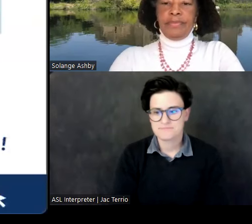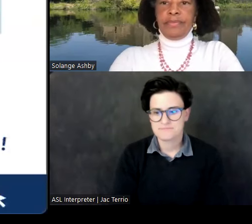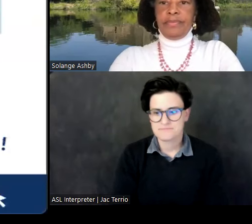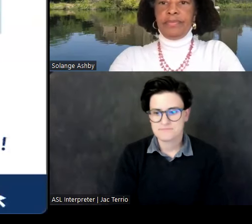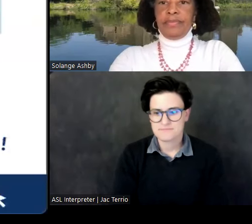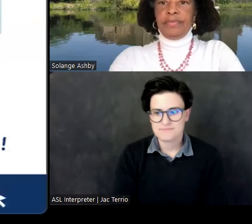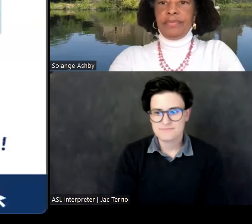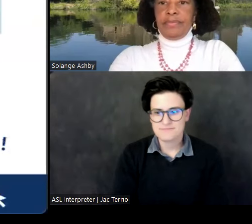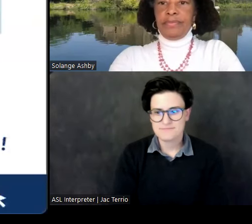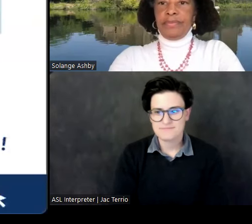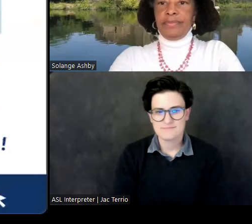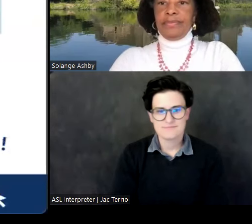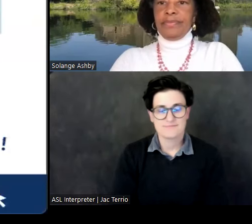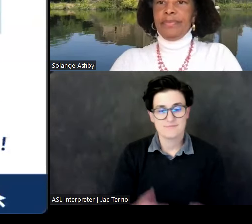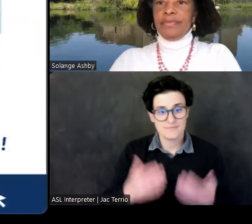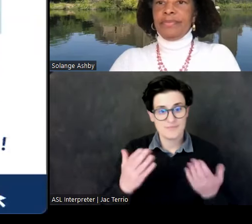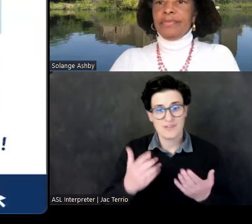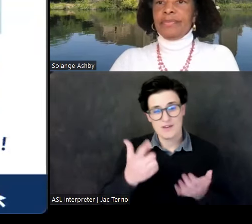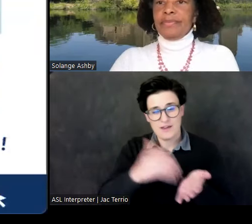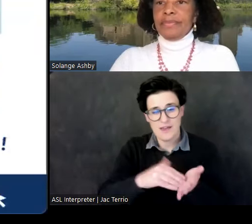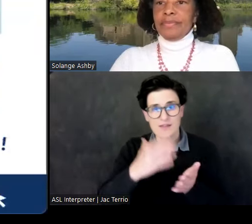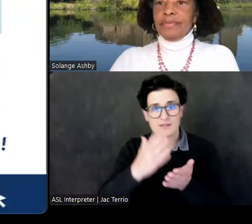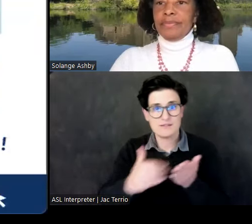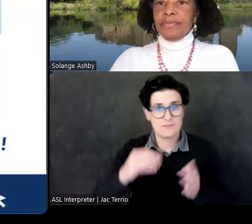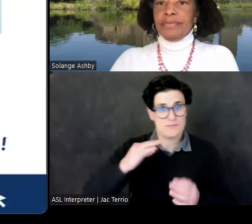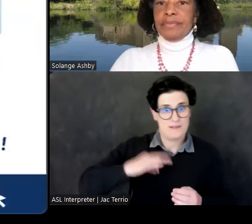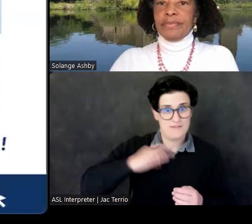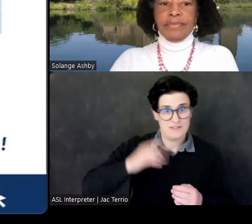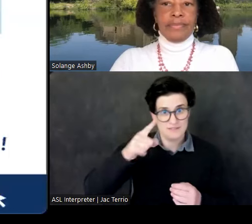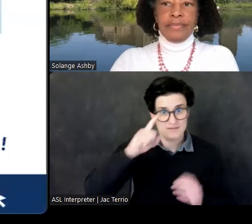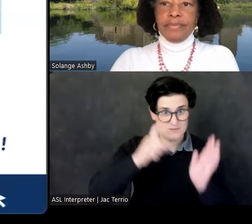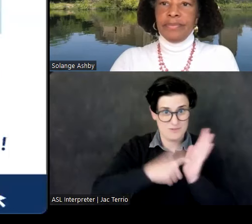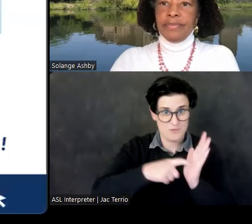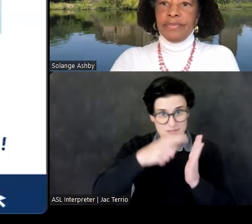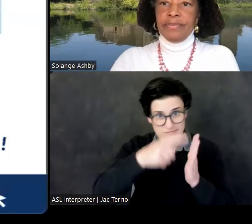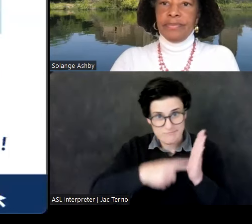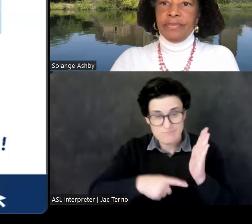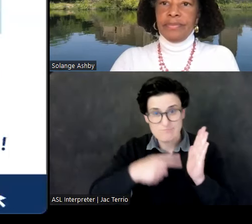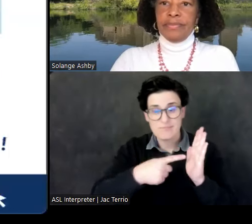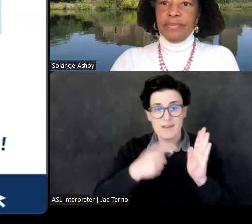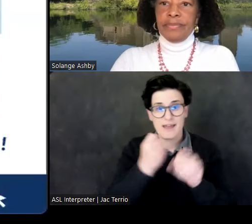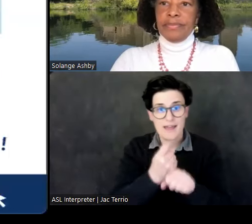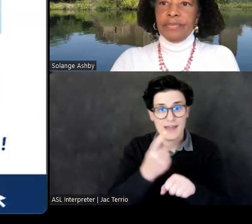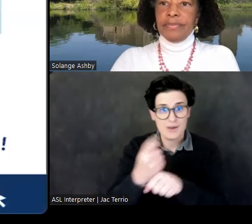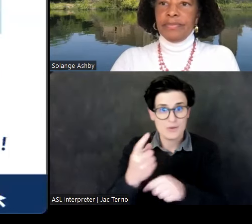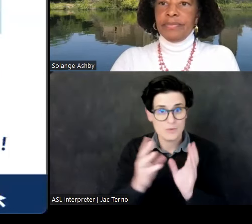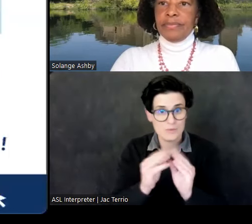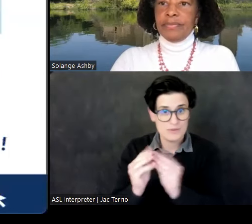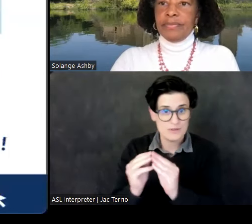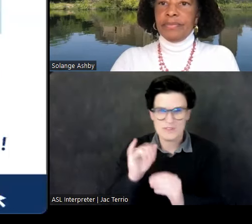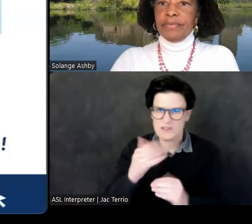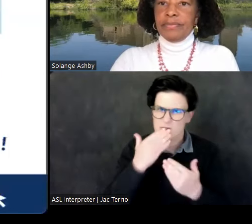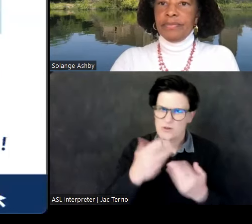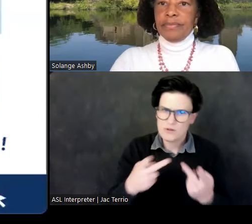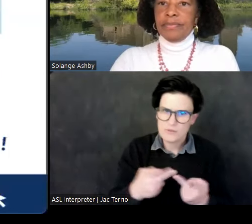Here again are some of the benefits. You see mentioned here the annual meeting. That's a great place to